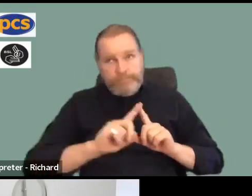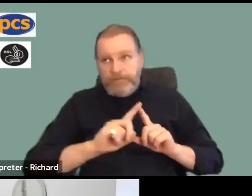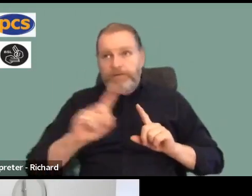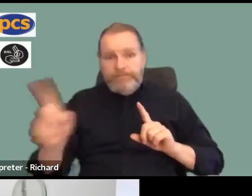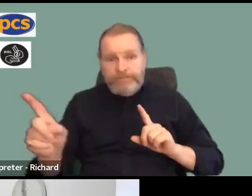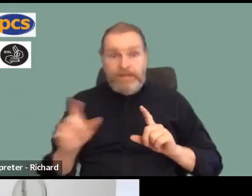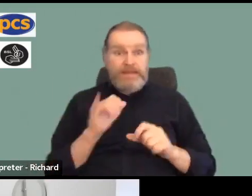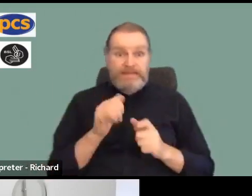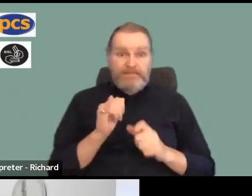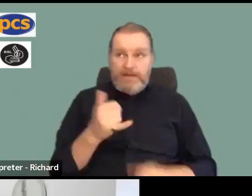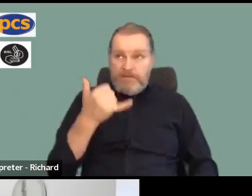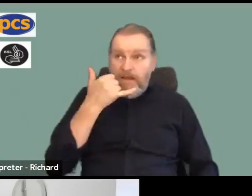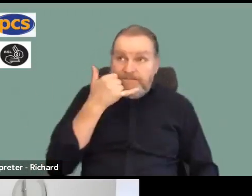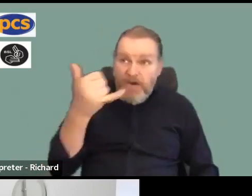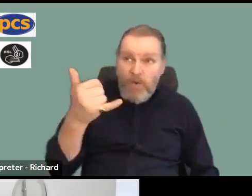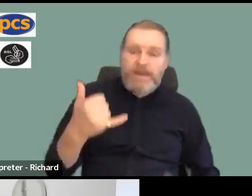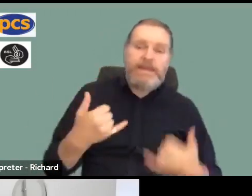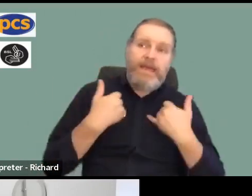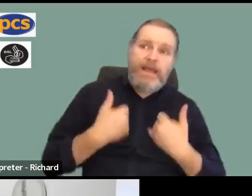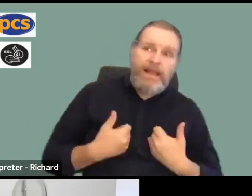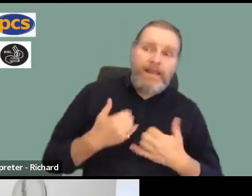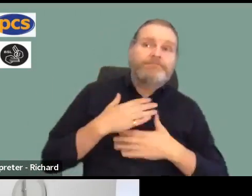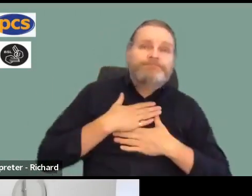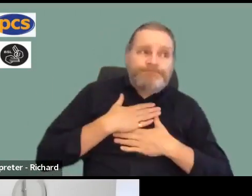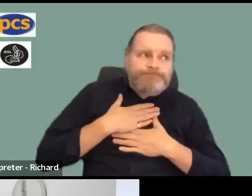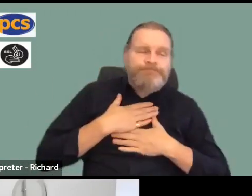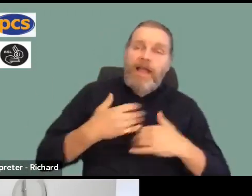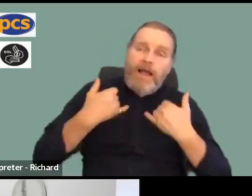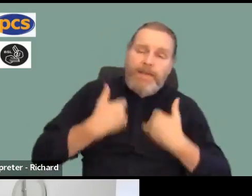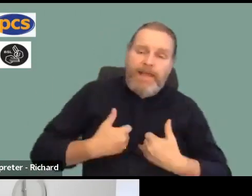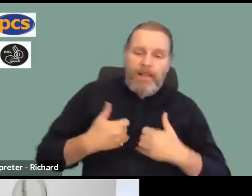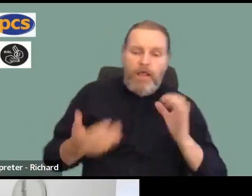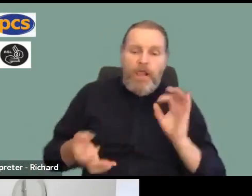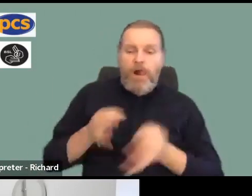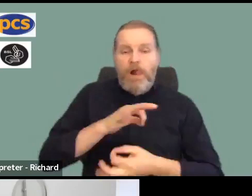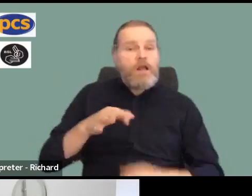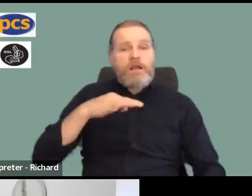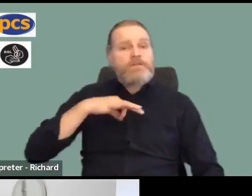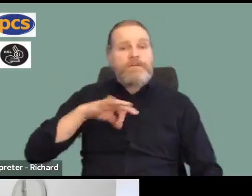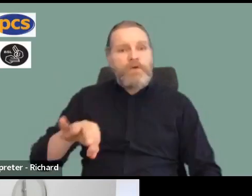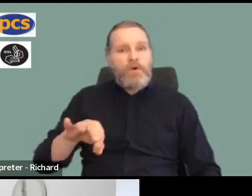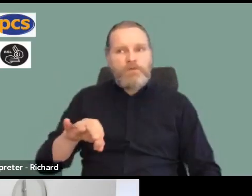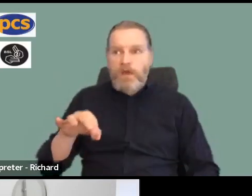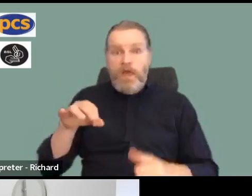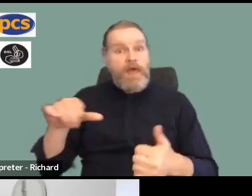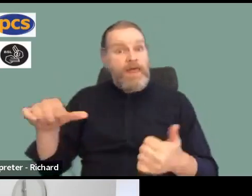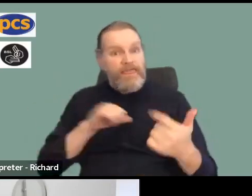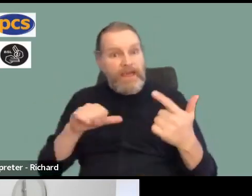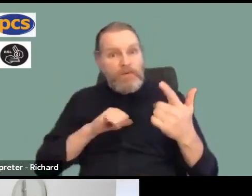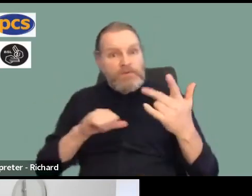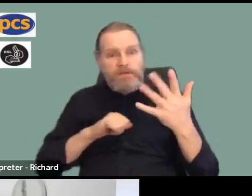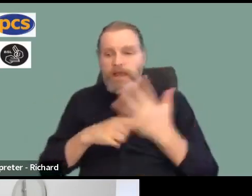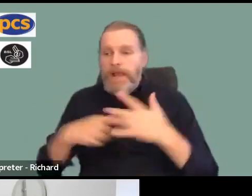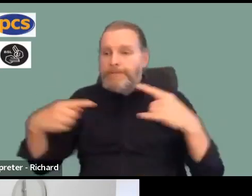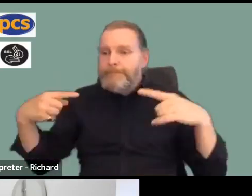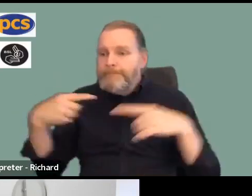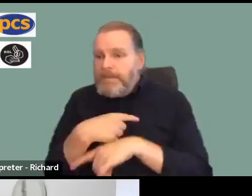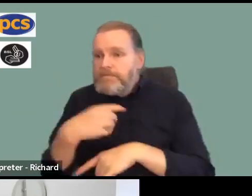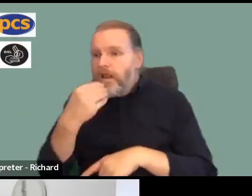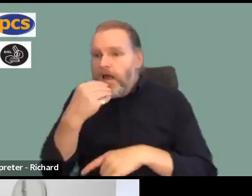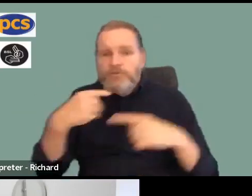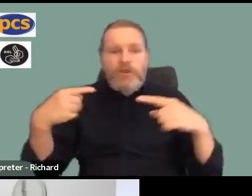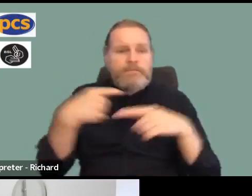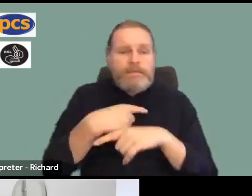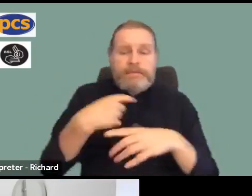sick or take annual leave. Members are telling us in their thousands that many of them are skipping meals because they literally cannot afford to make